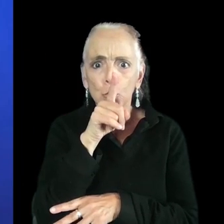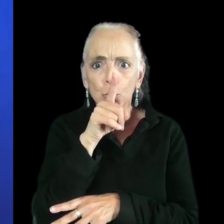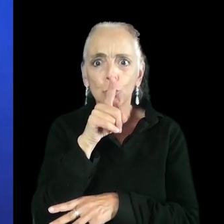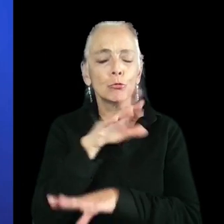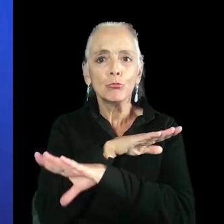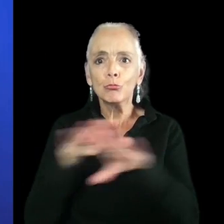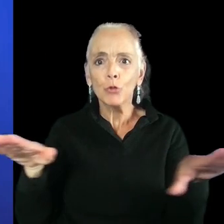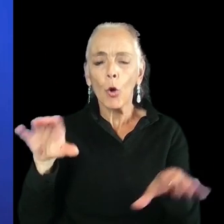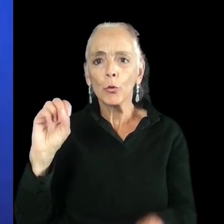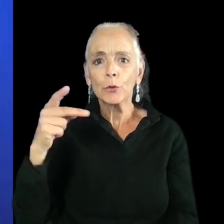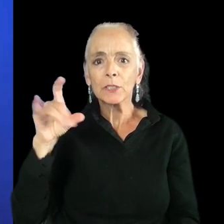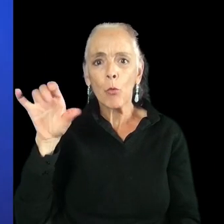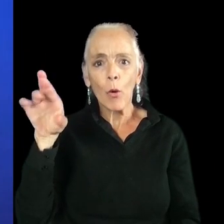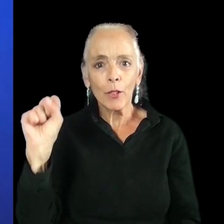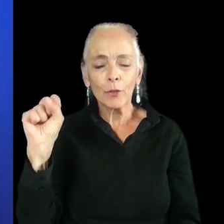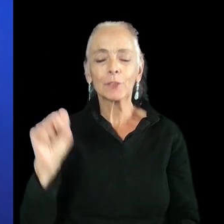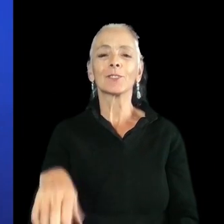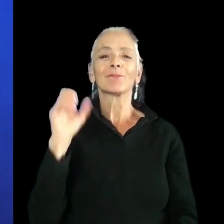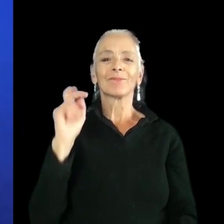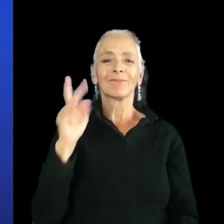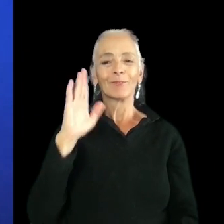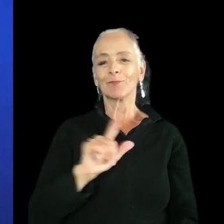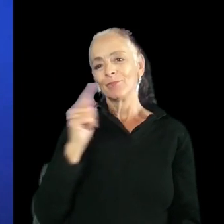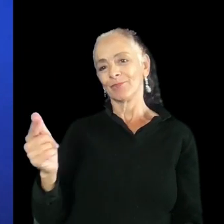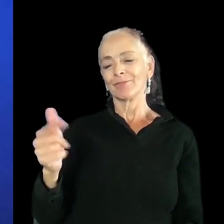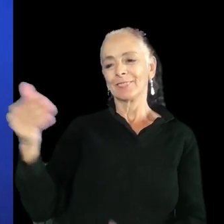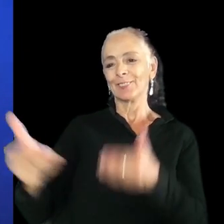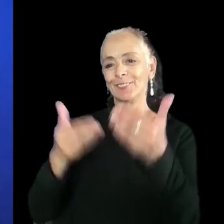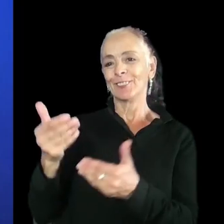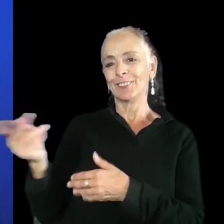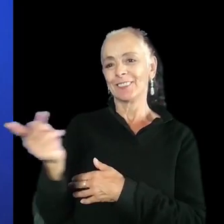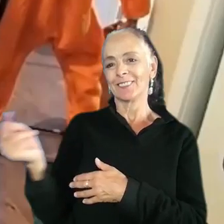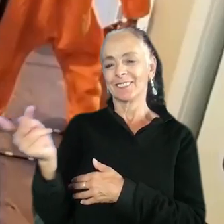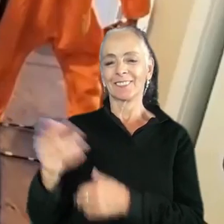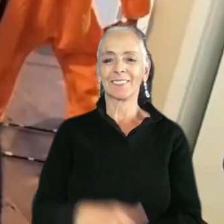okay? I'm gonna go ahead and let these two lovely ladies introduce themselves.